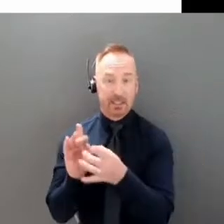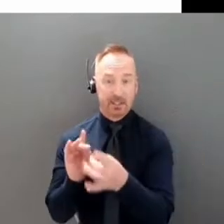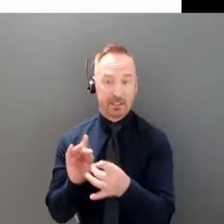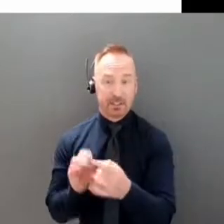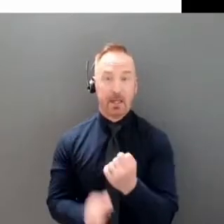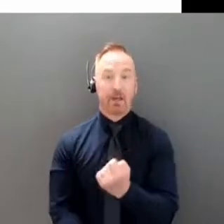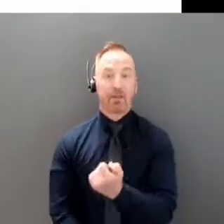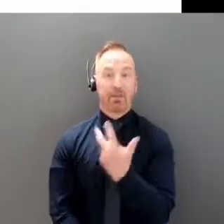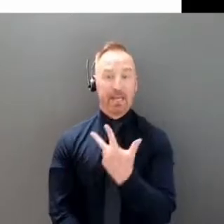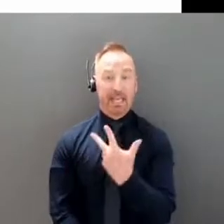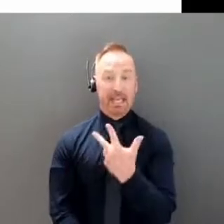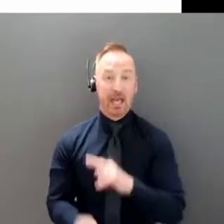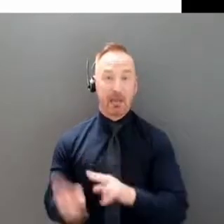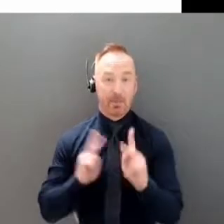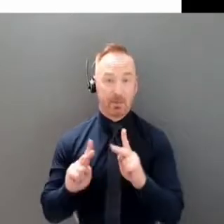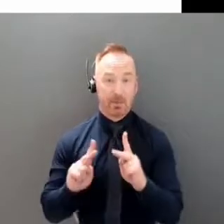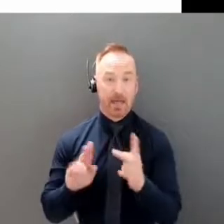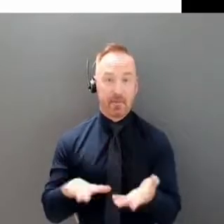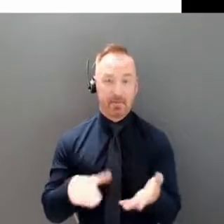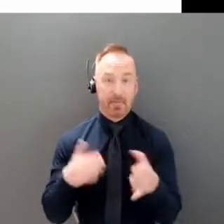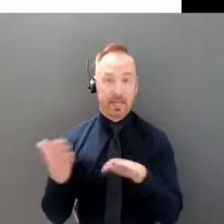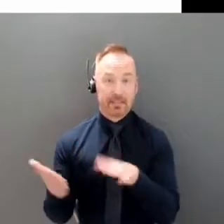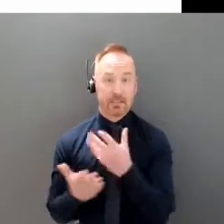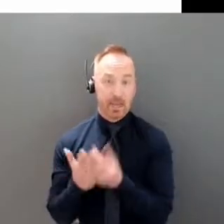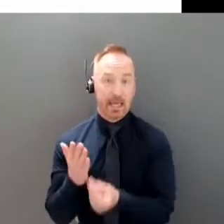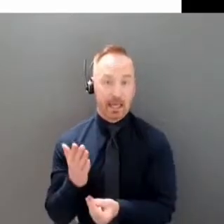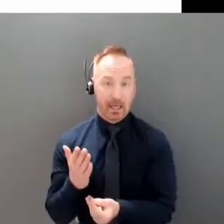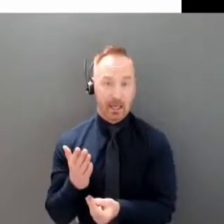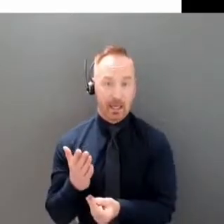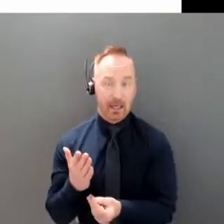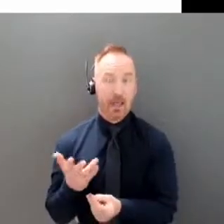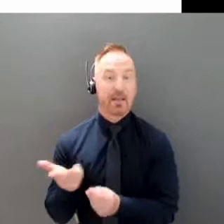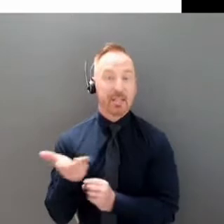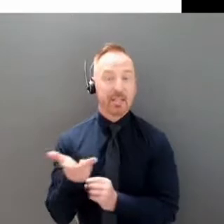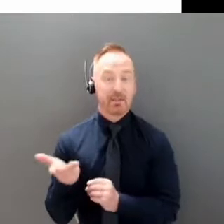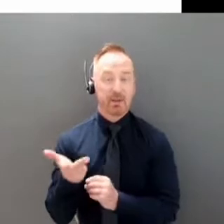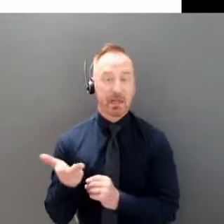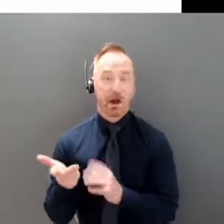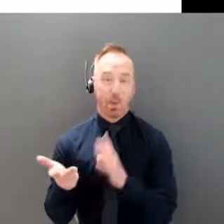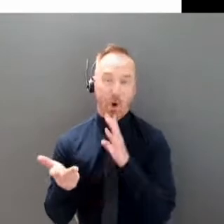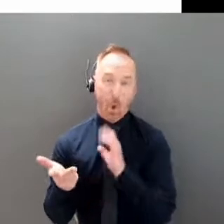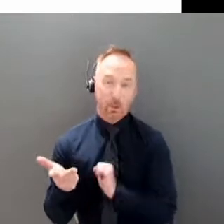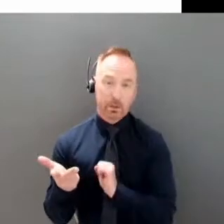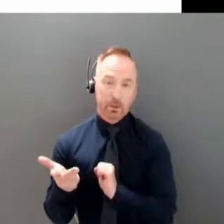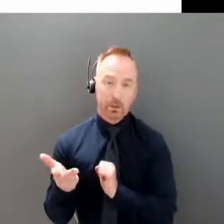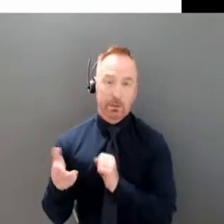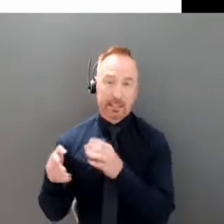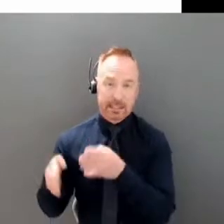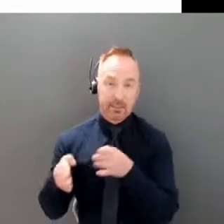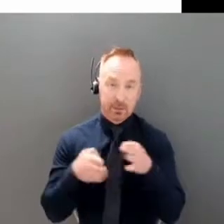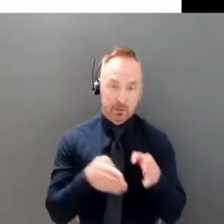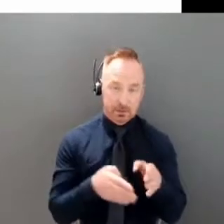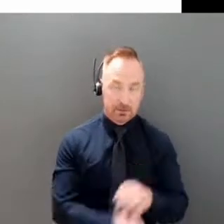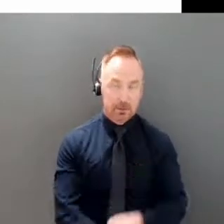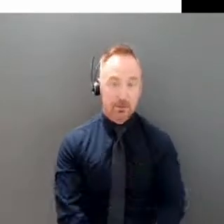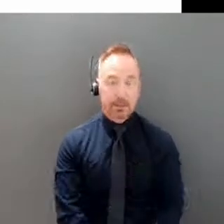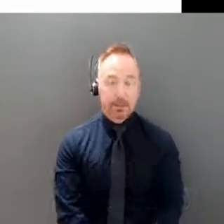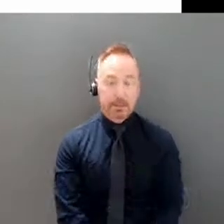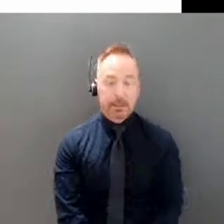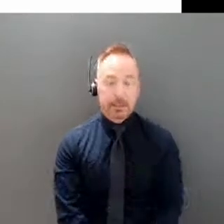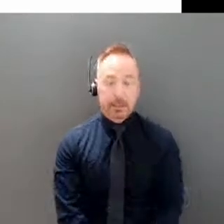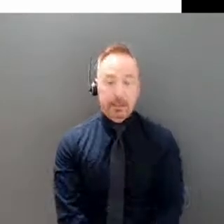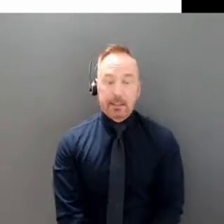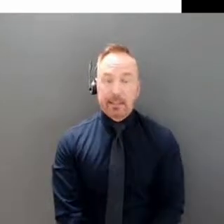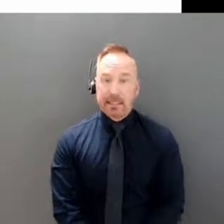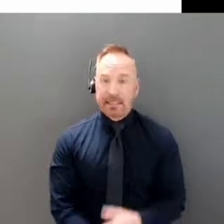have died, all older individuals in this, in this current wave.